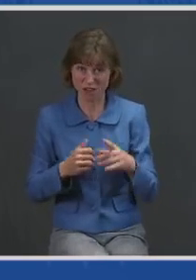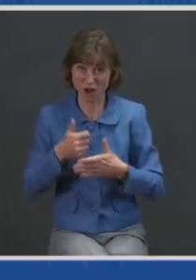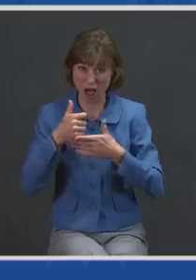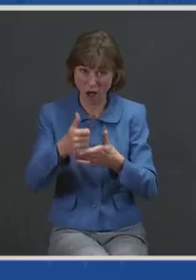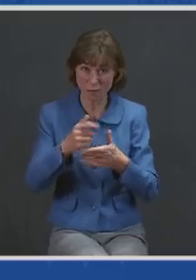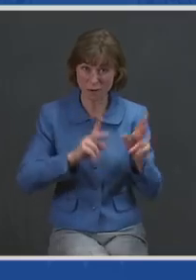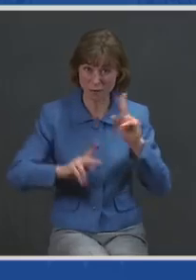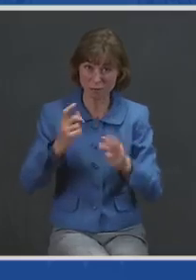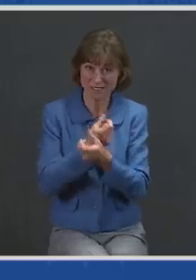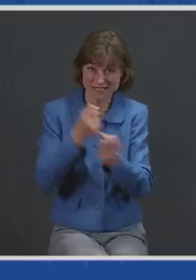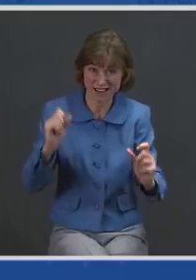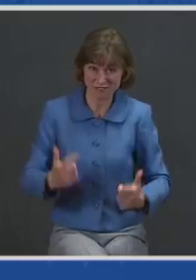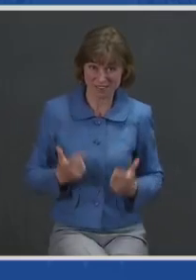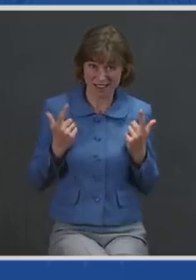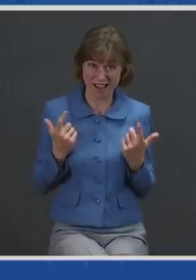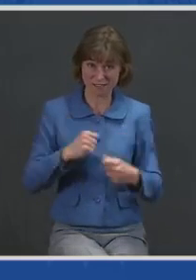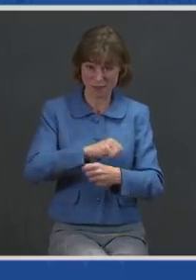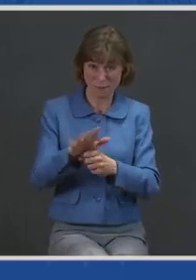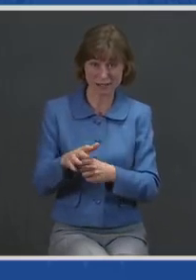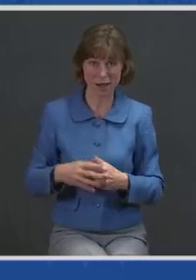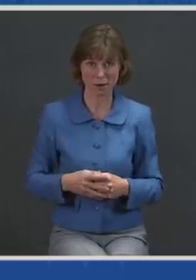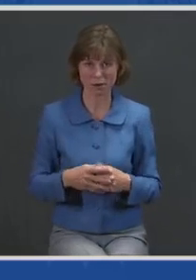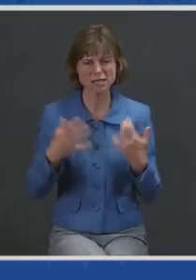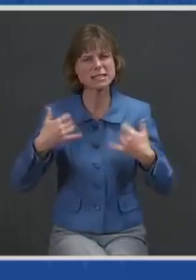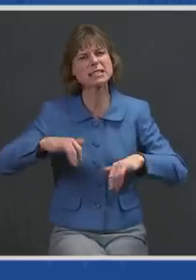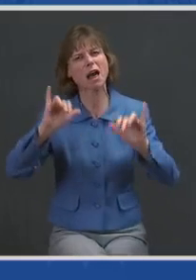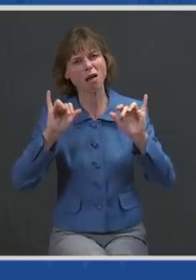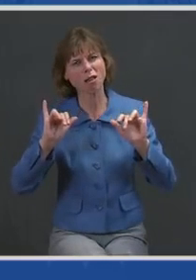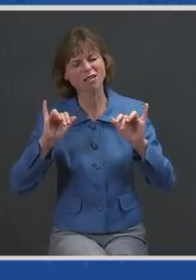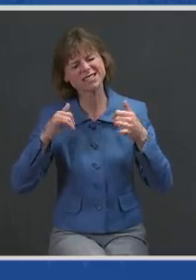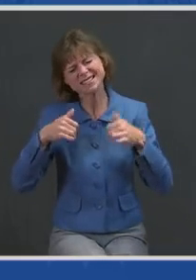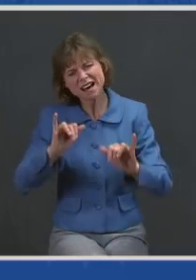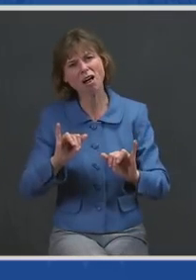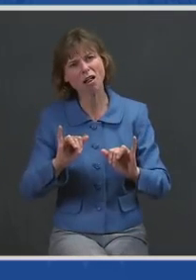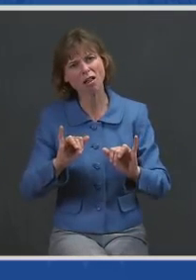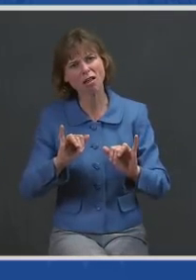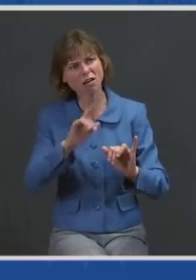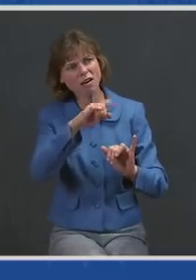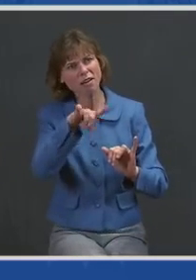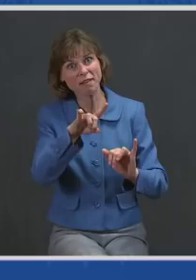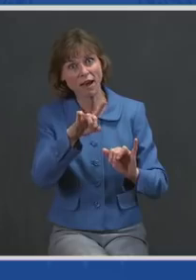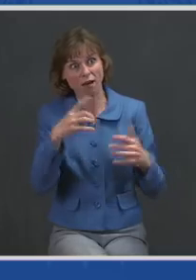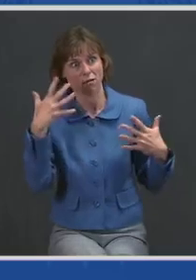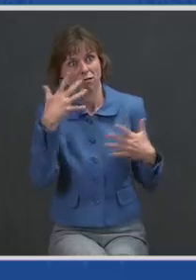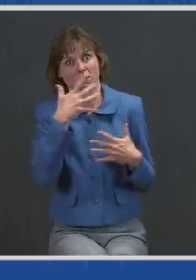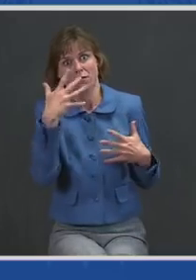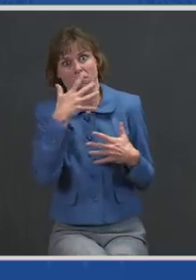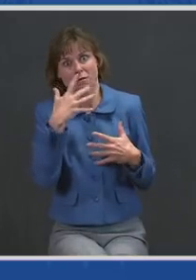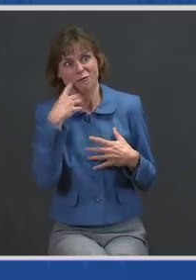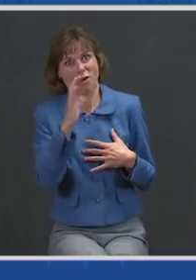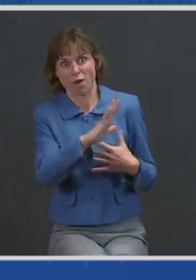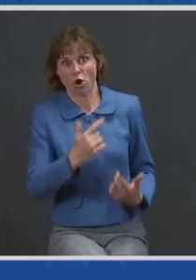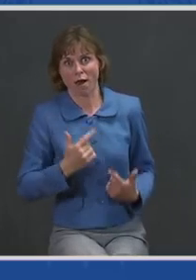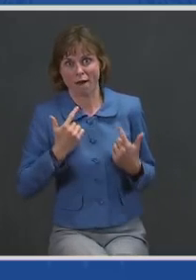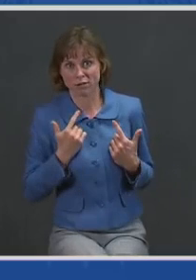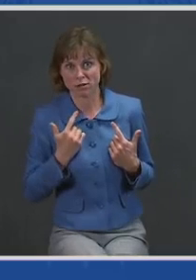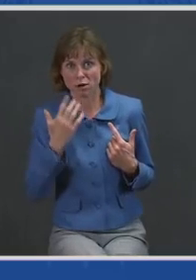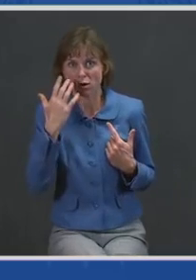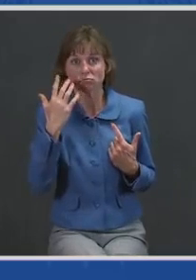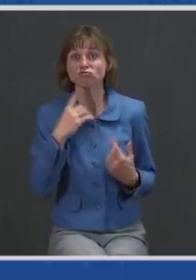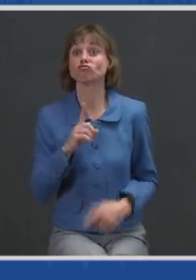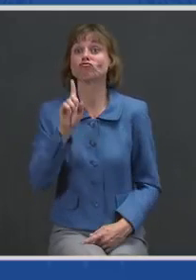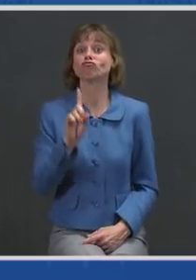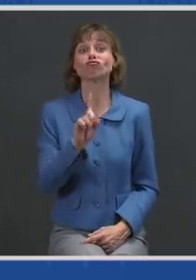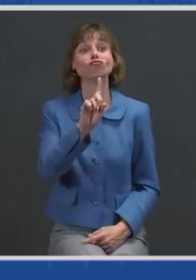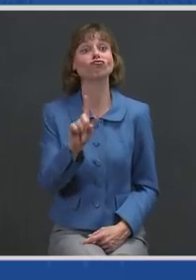to save lives. And still, still, they're forced to live in fear for their lives just walking down